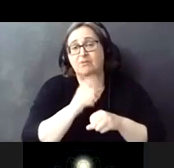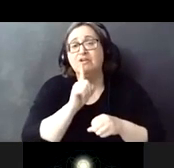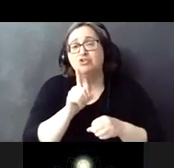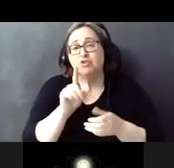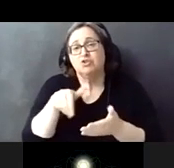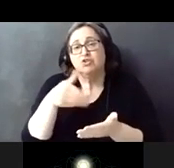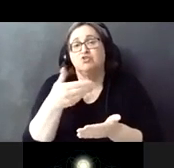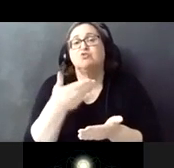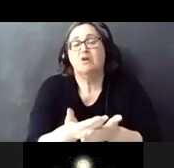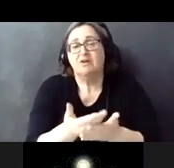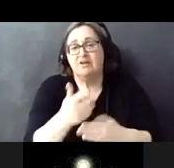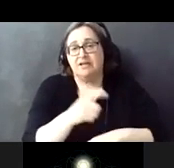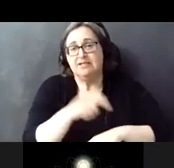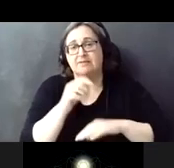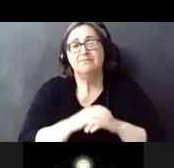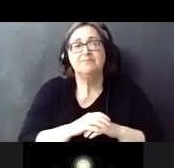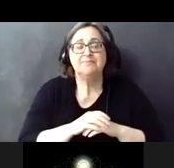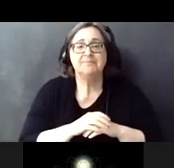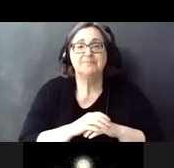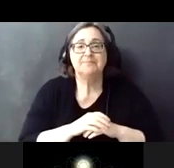that you reach your destination on time